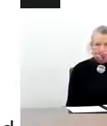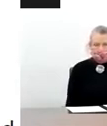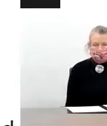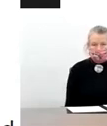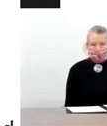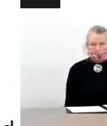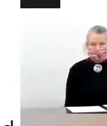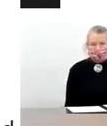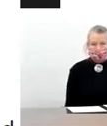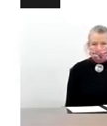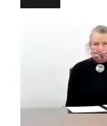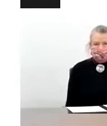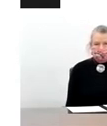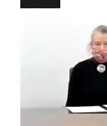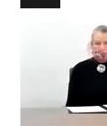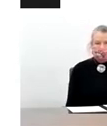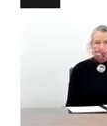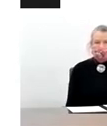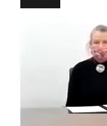the future. Next slide, please.